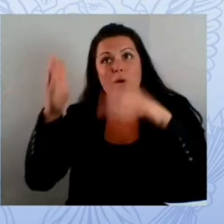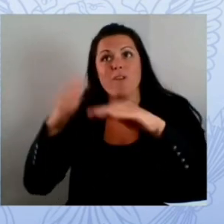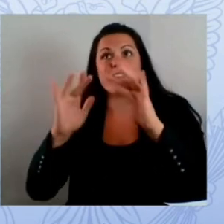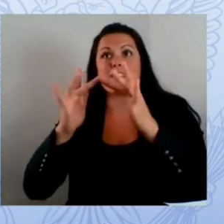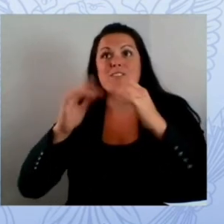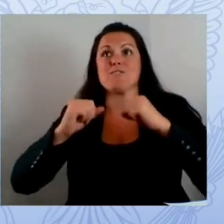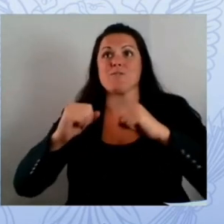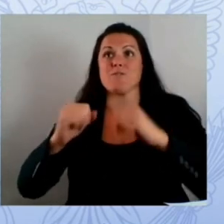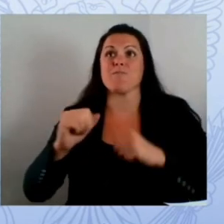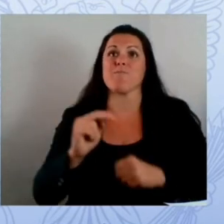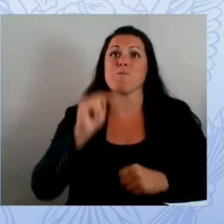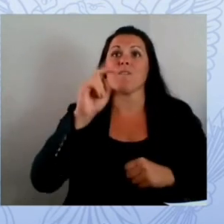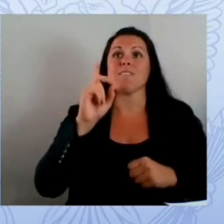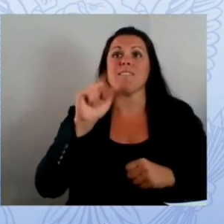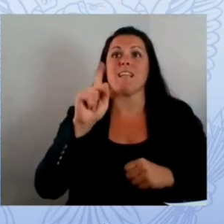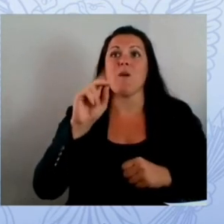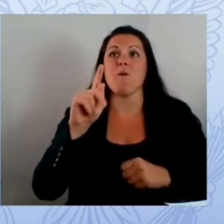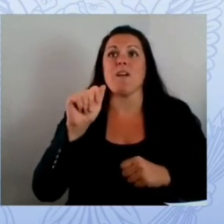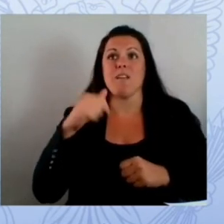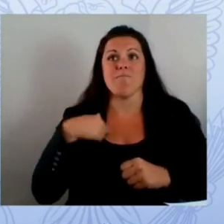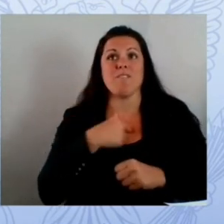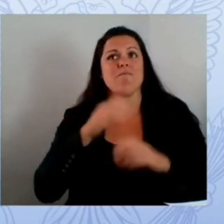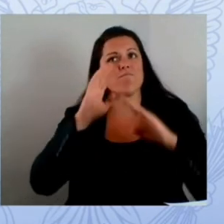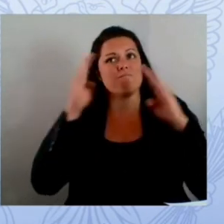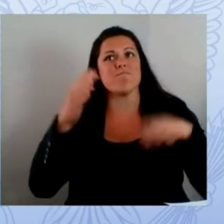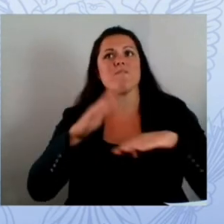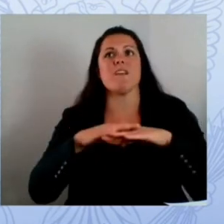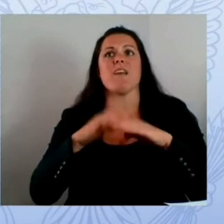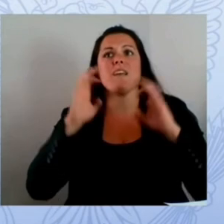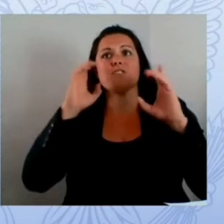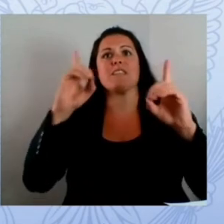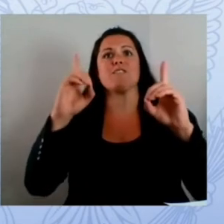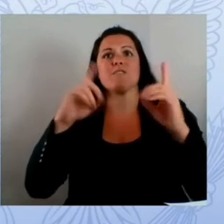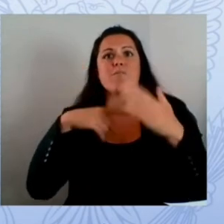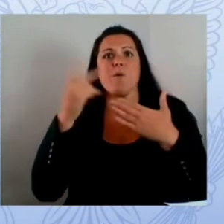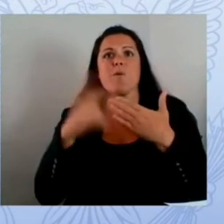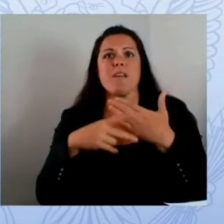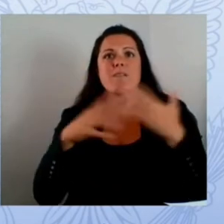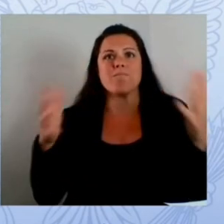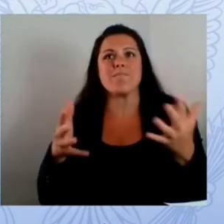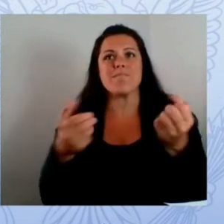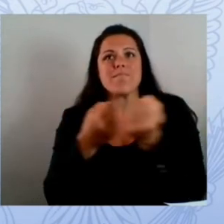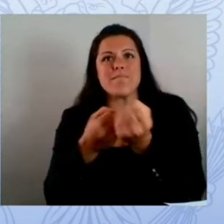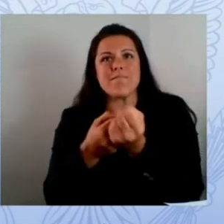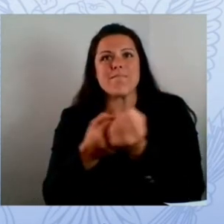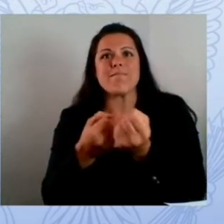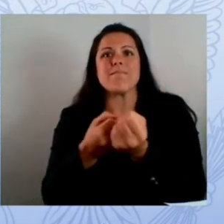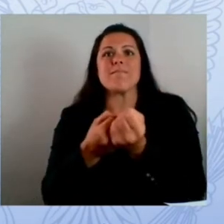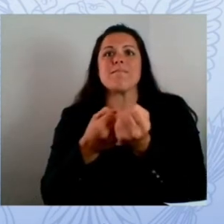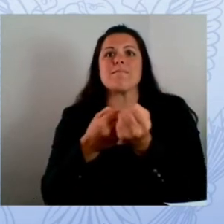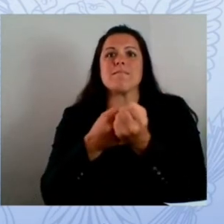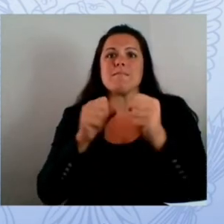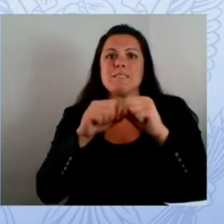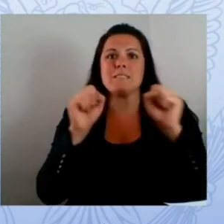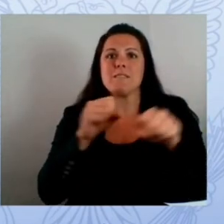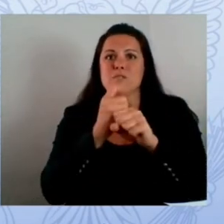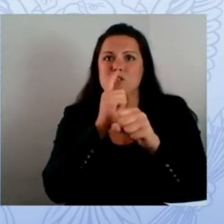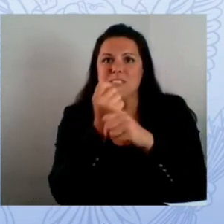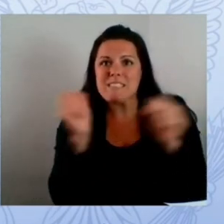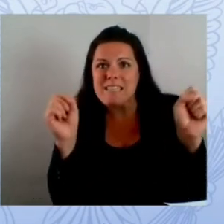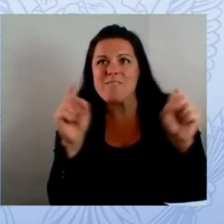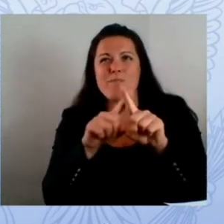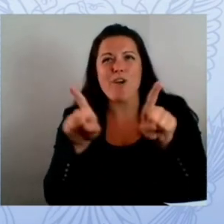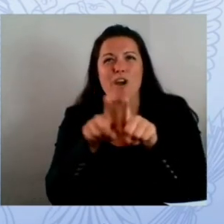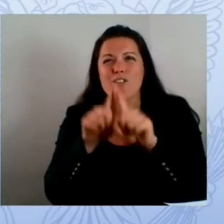programs don't end there we actively recruit and we actively hire interns and apprenticeships my